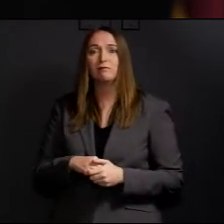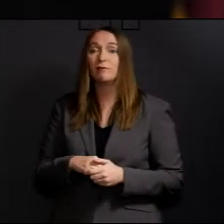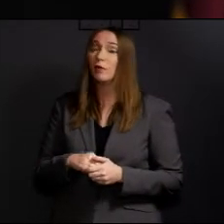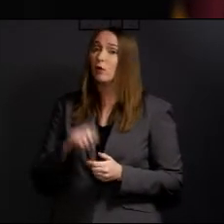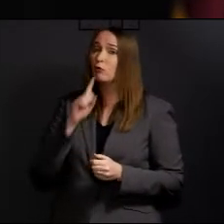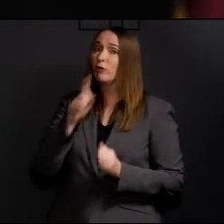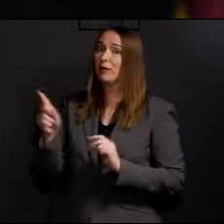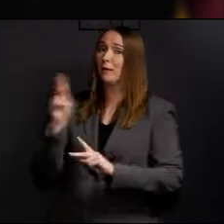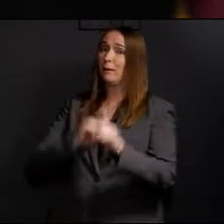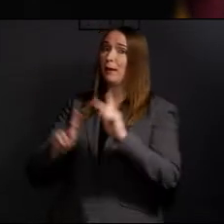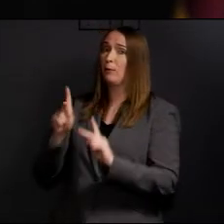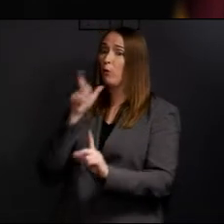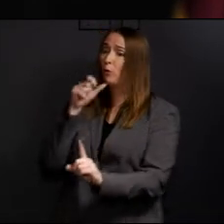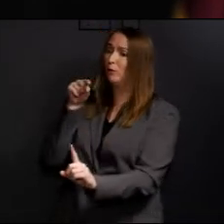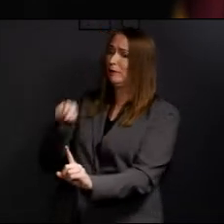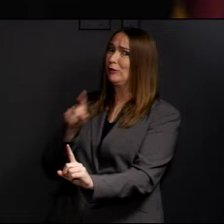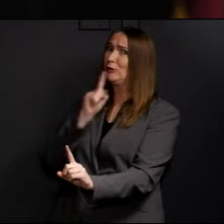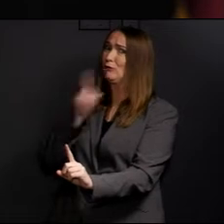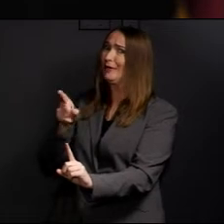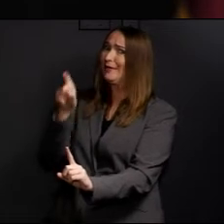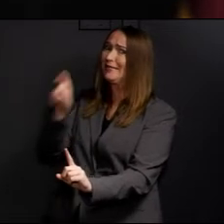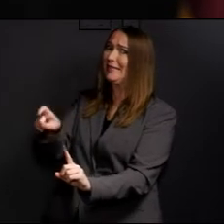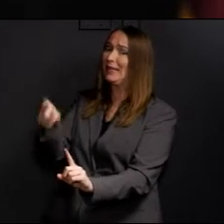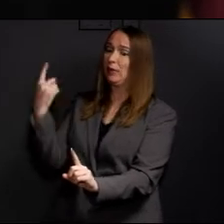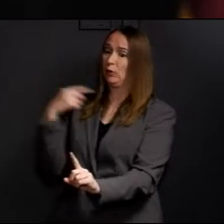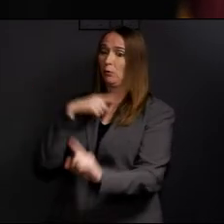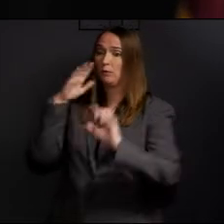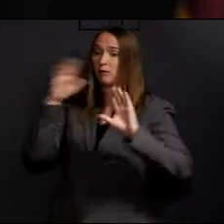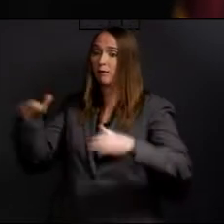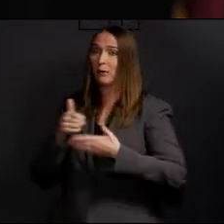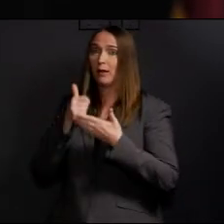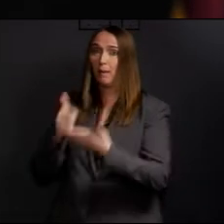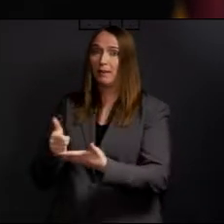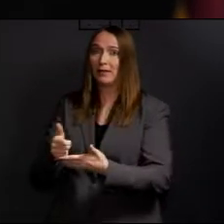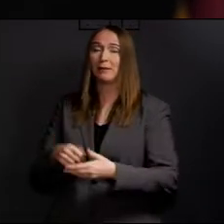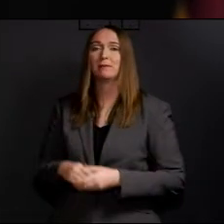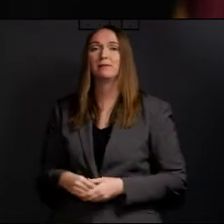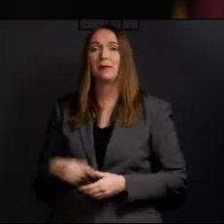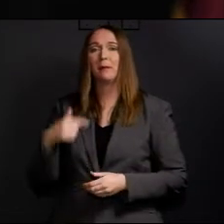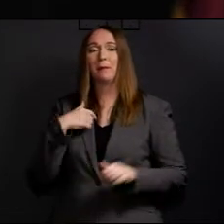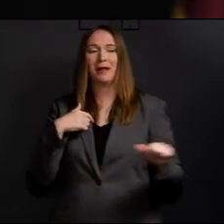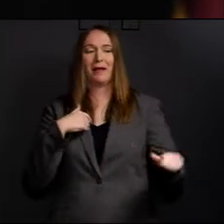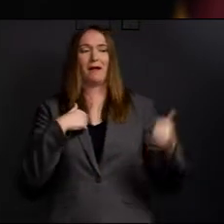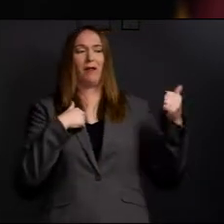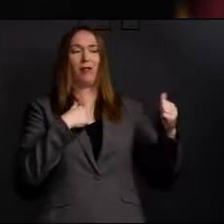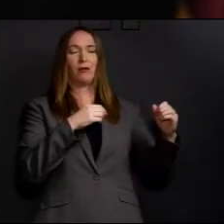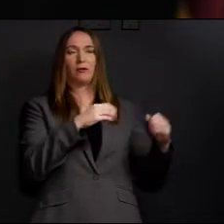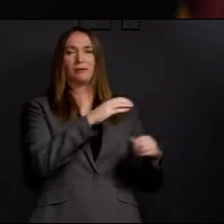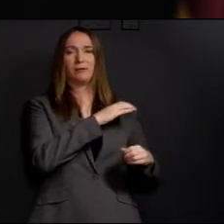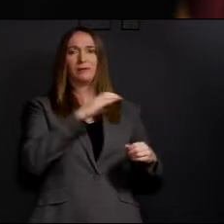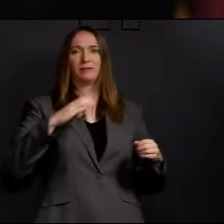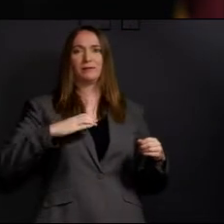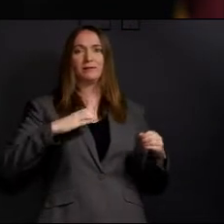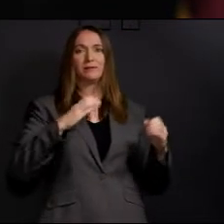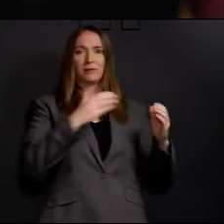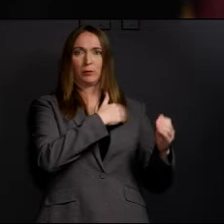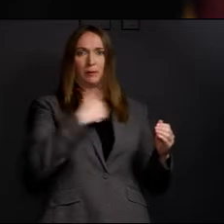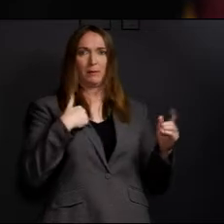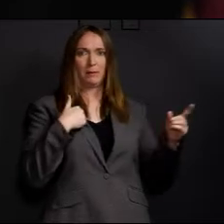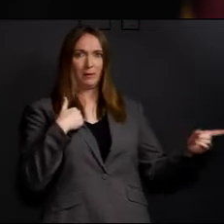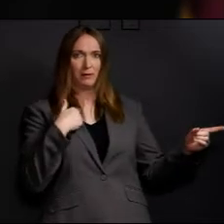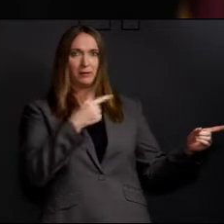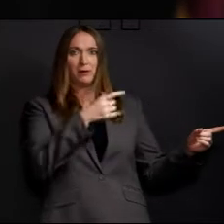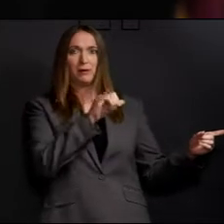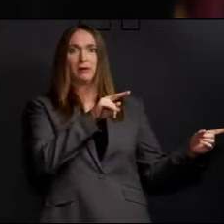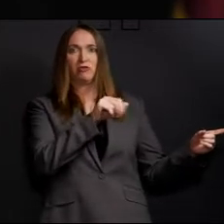Gina and I have co-chaired with the great help of Dana Berghoff, who is our assistant city